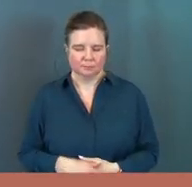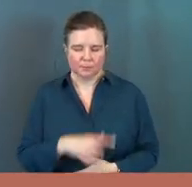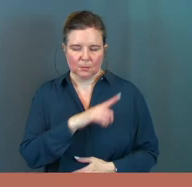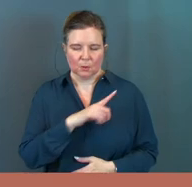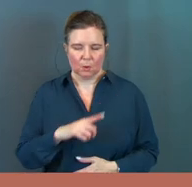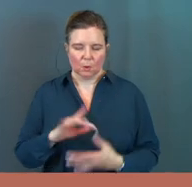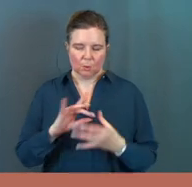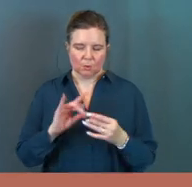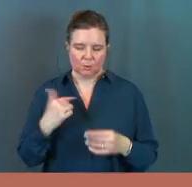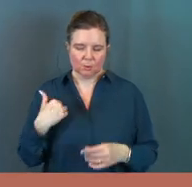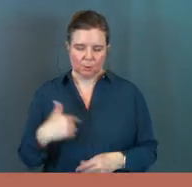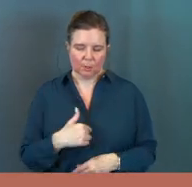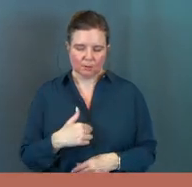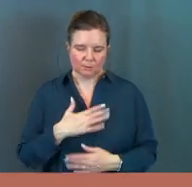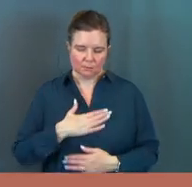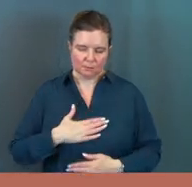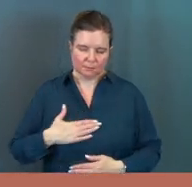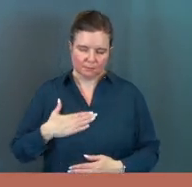Lord, would you speak to us